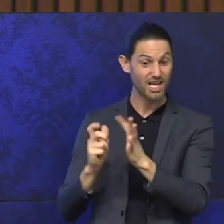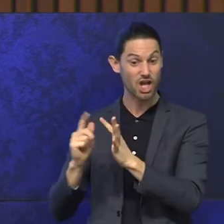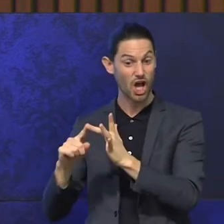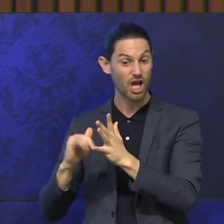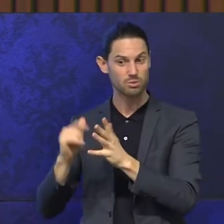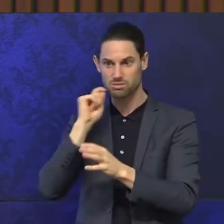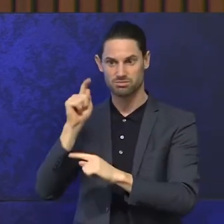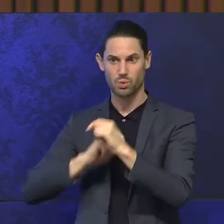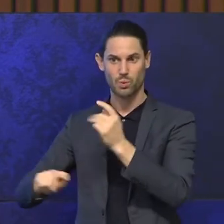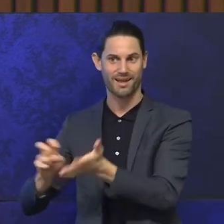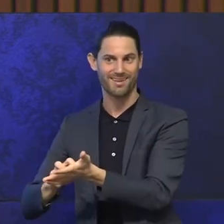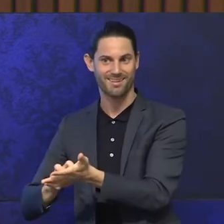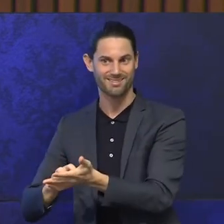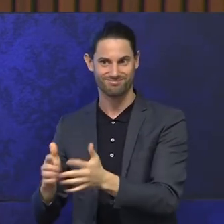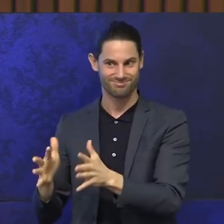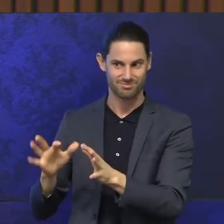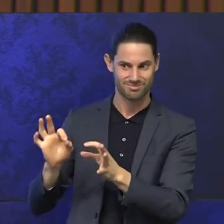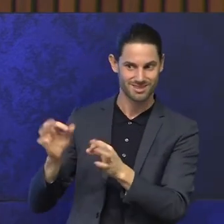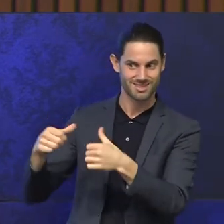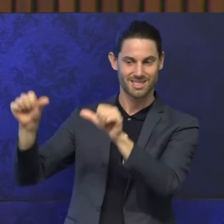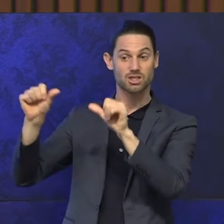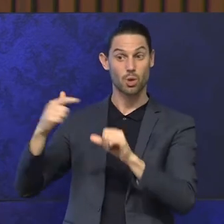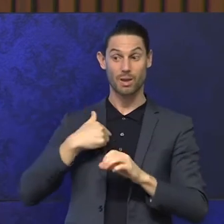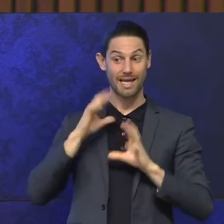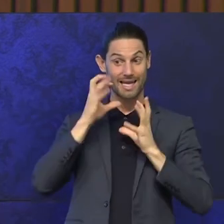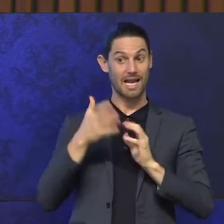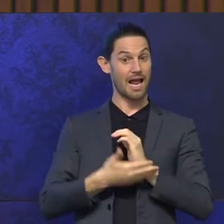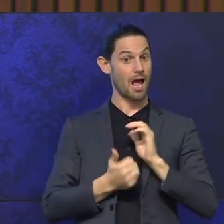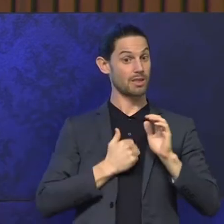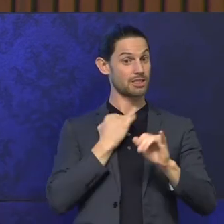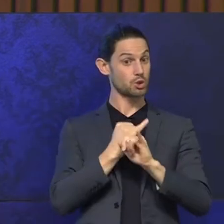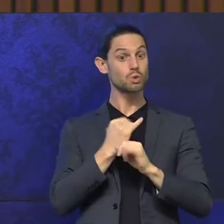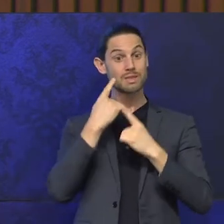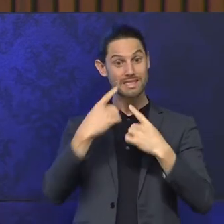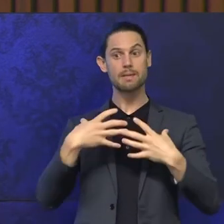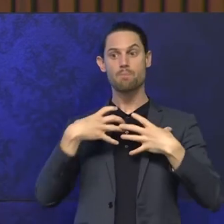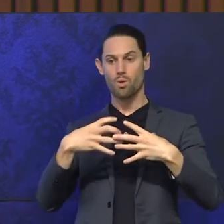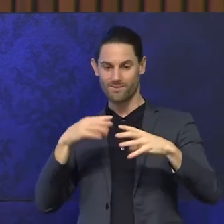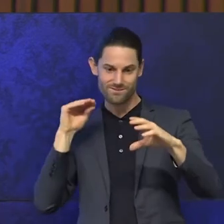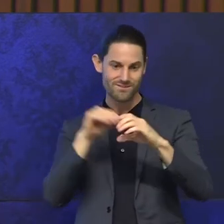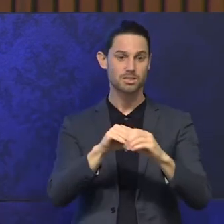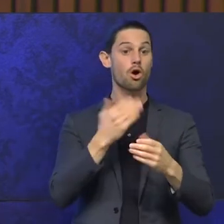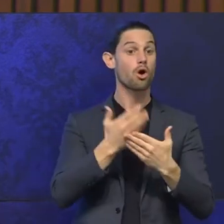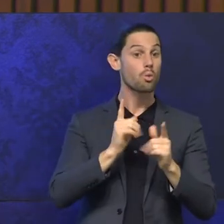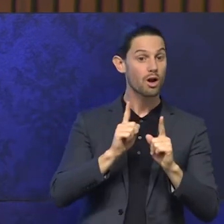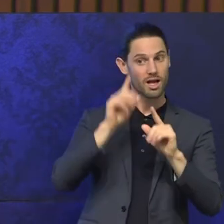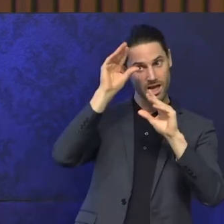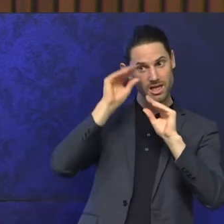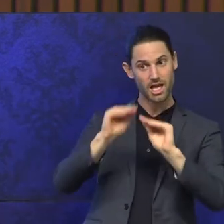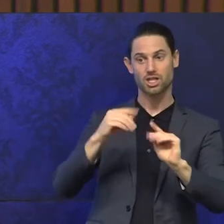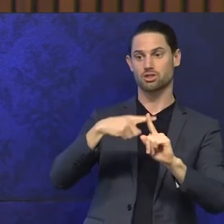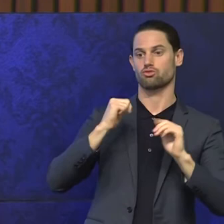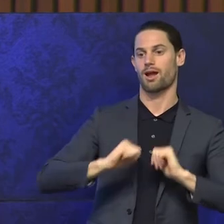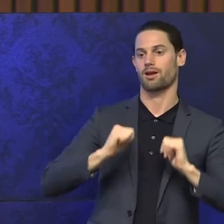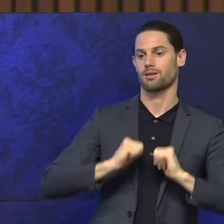future. And what we're keen to see at the Future Social Service Institute is further investment in education and training. We think it's